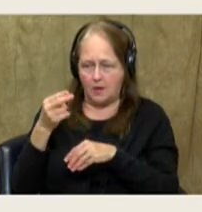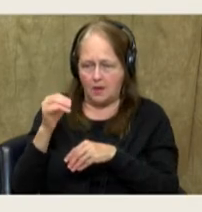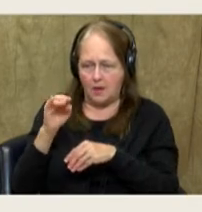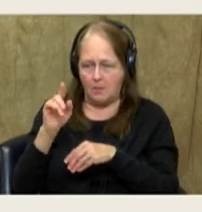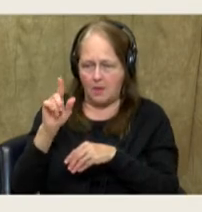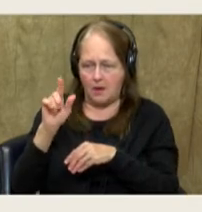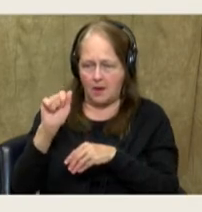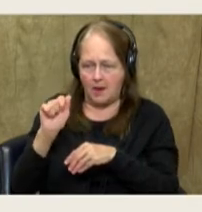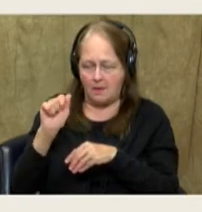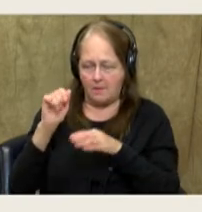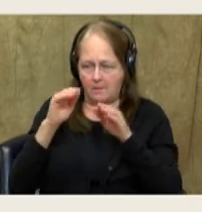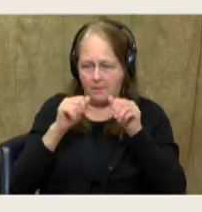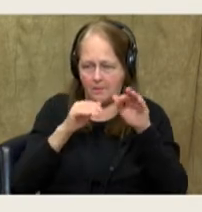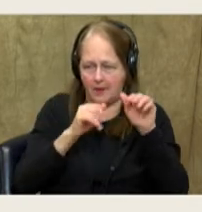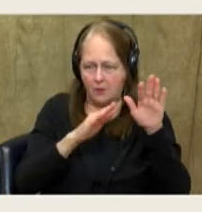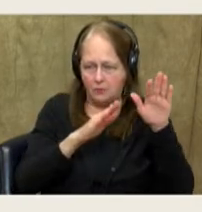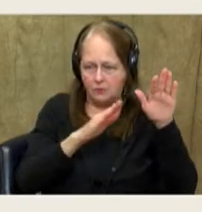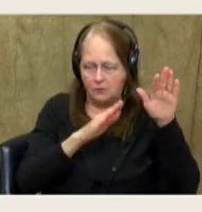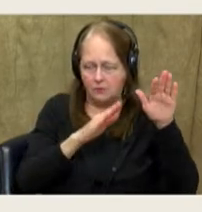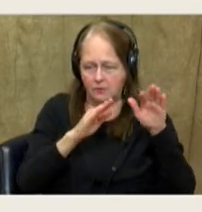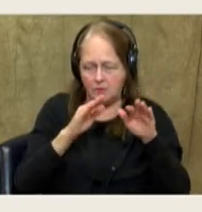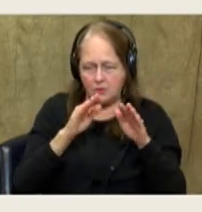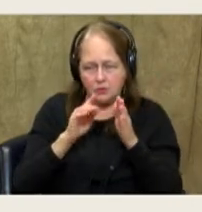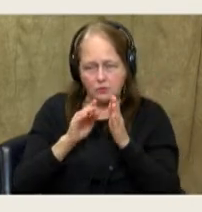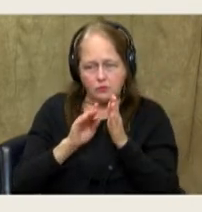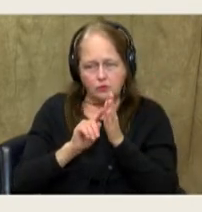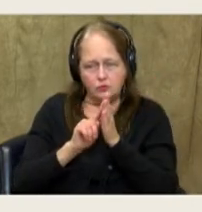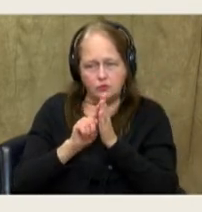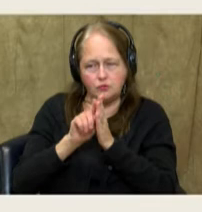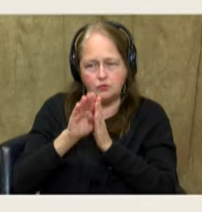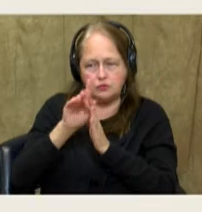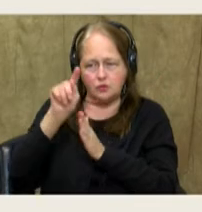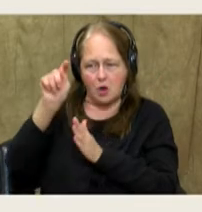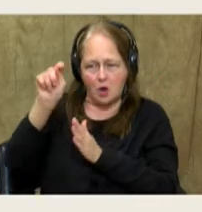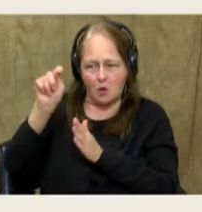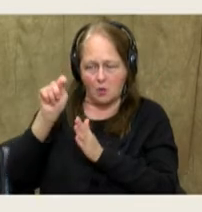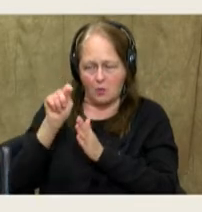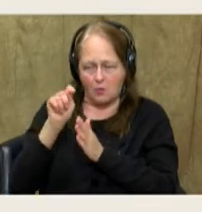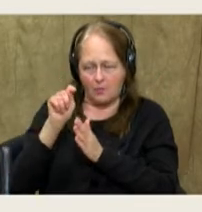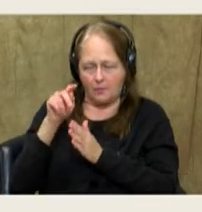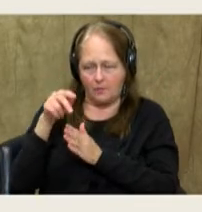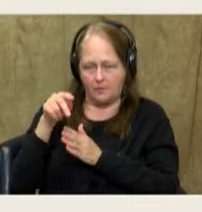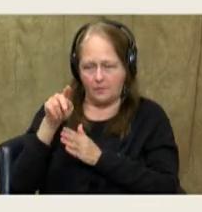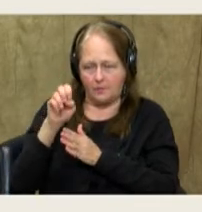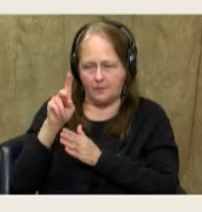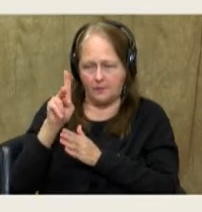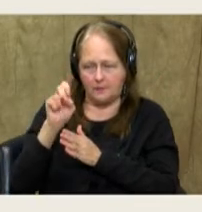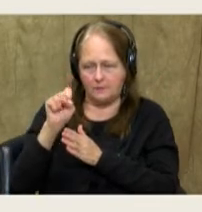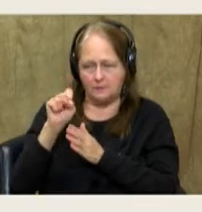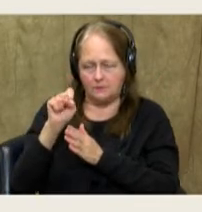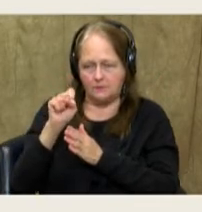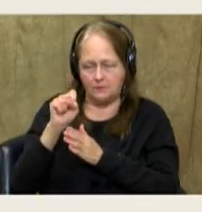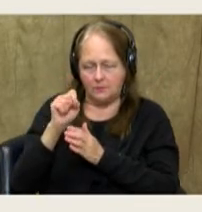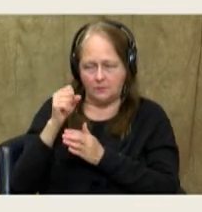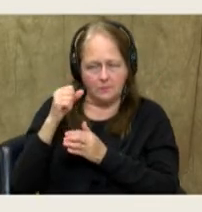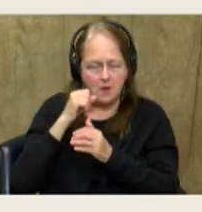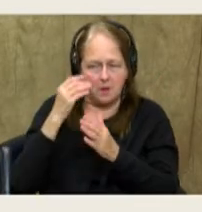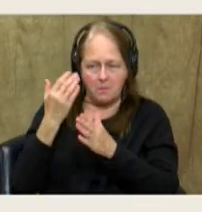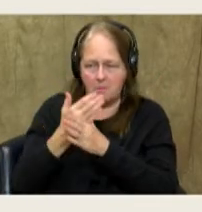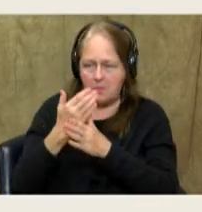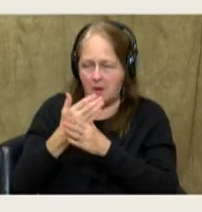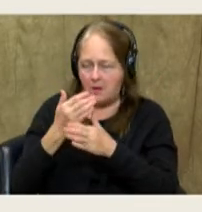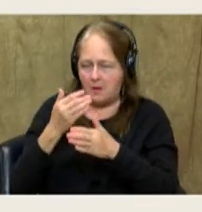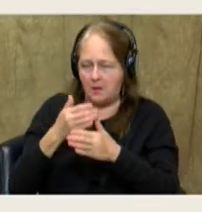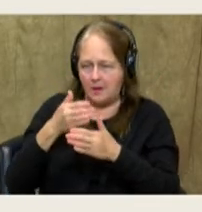Mountains, which those tall peaks have really prevented it from being bothered by its neighbors